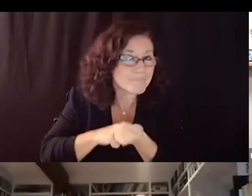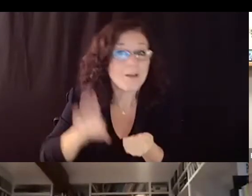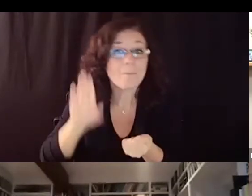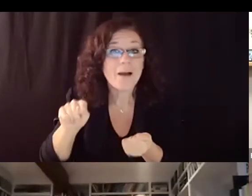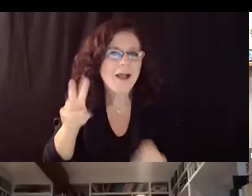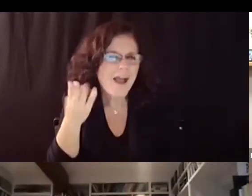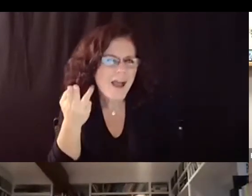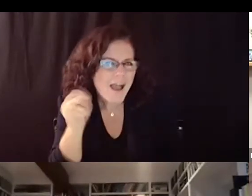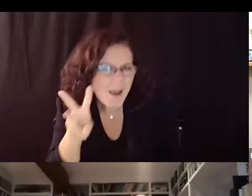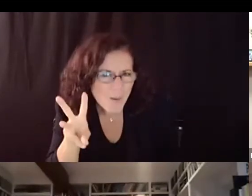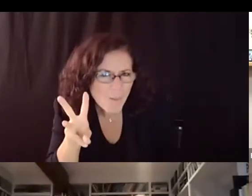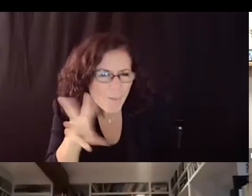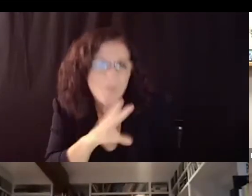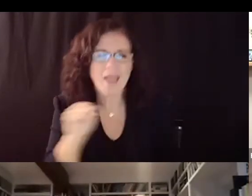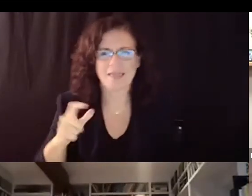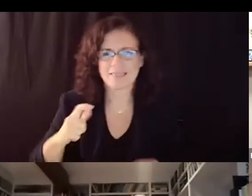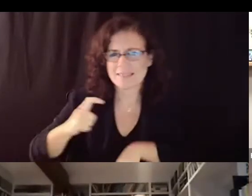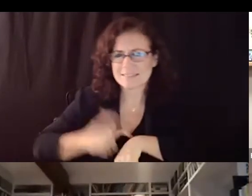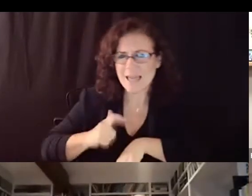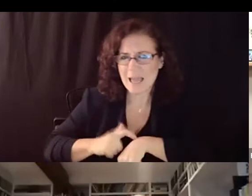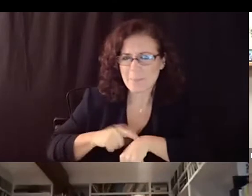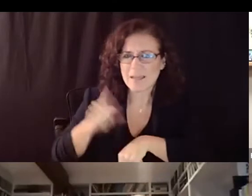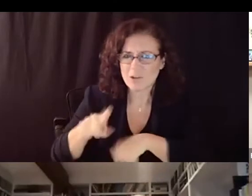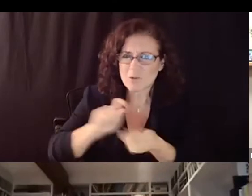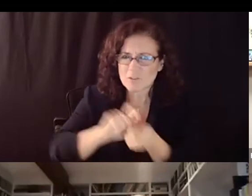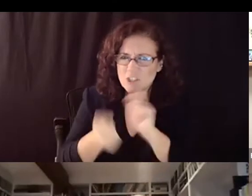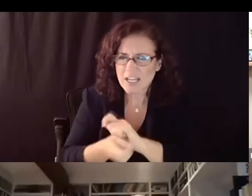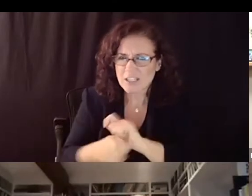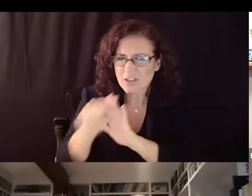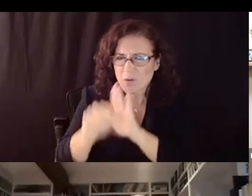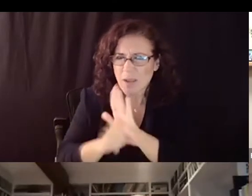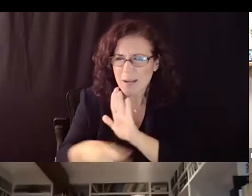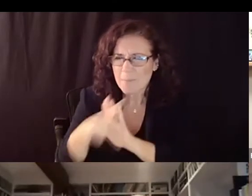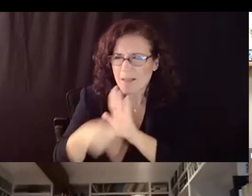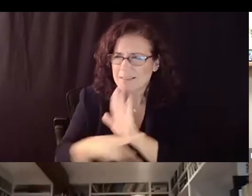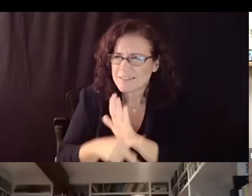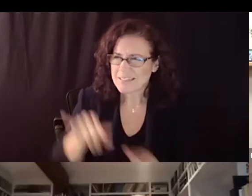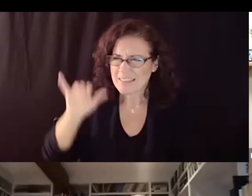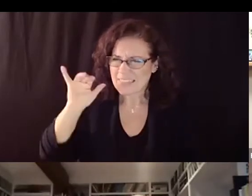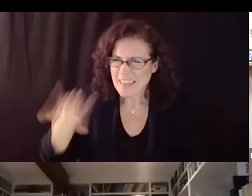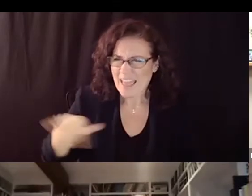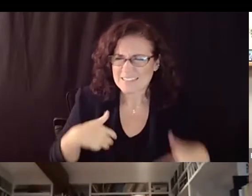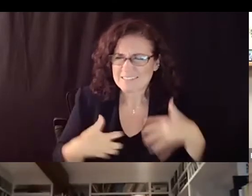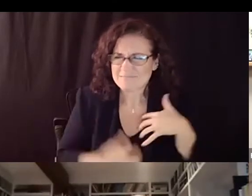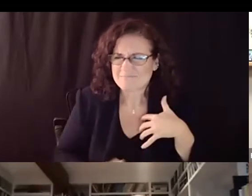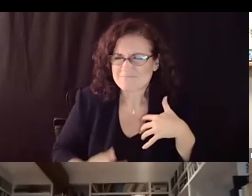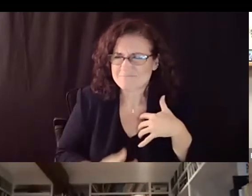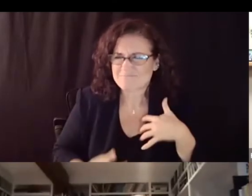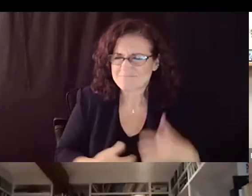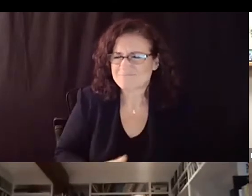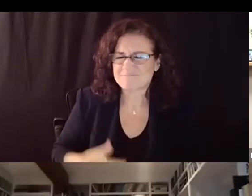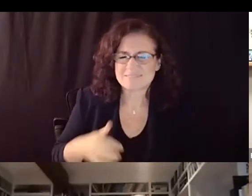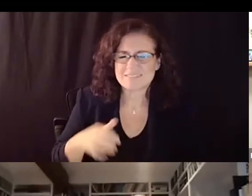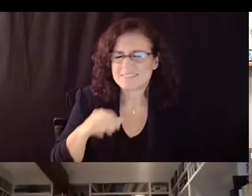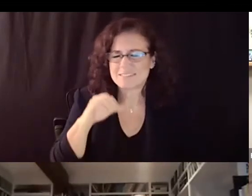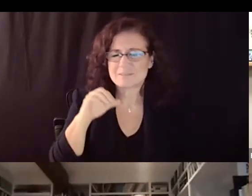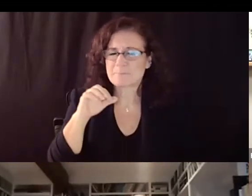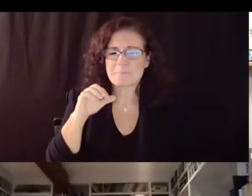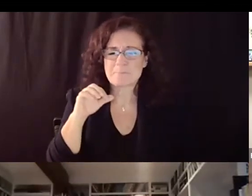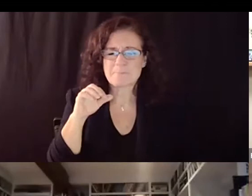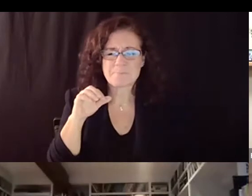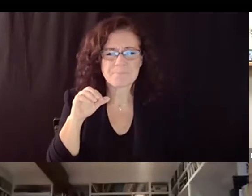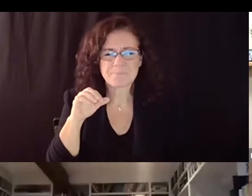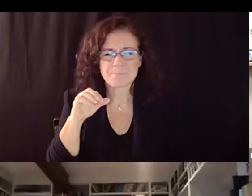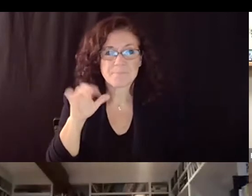brought out and the timing of it is is it just doesn't sit right with me that that this has been